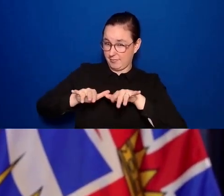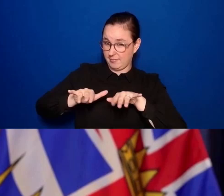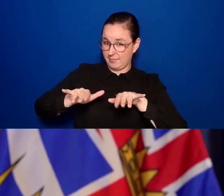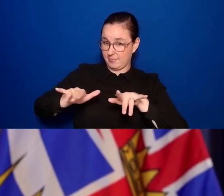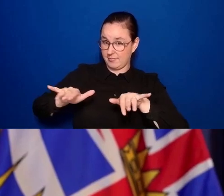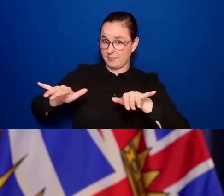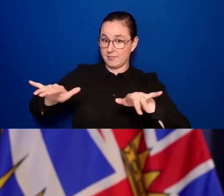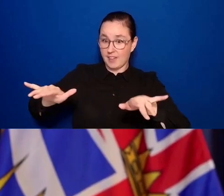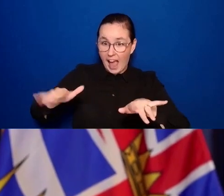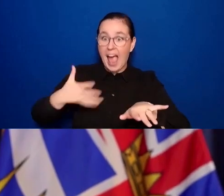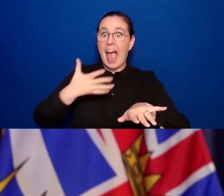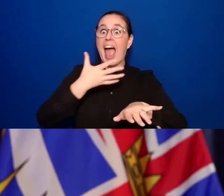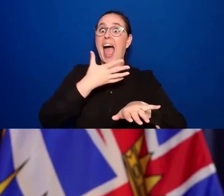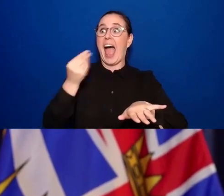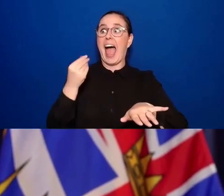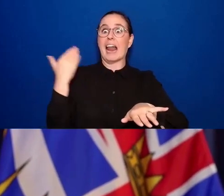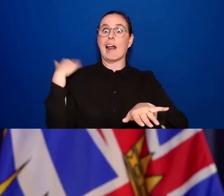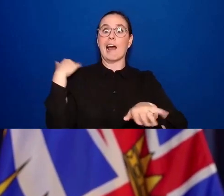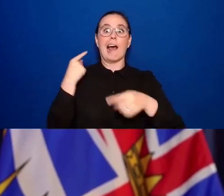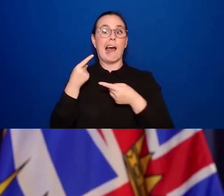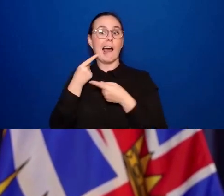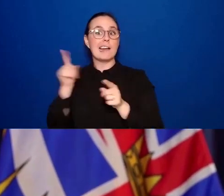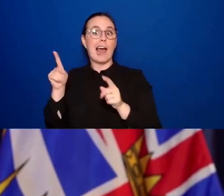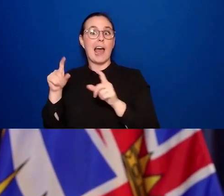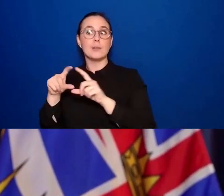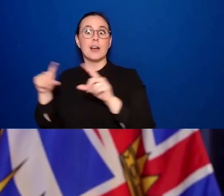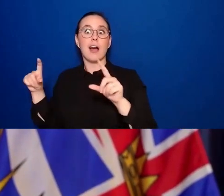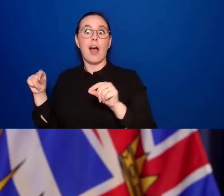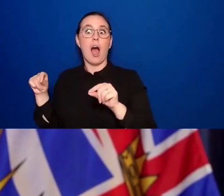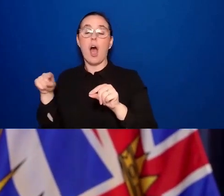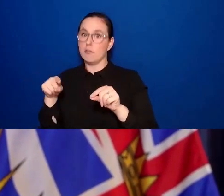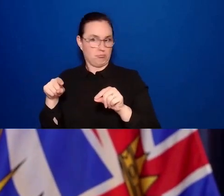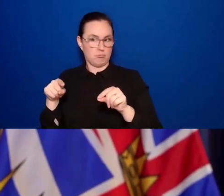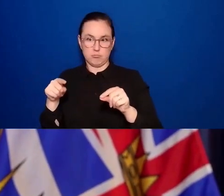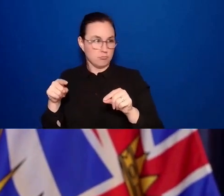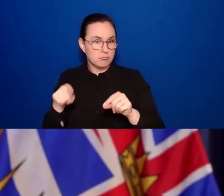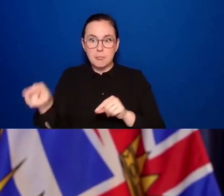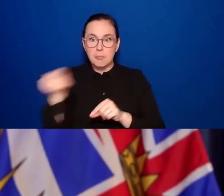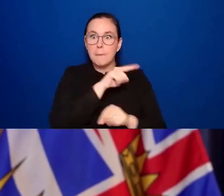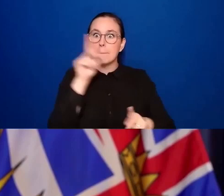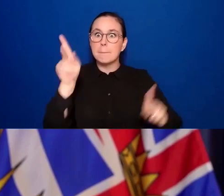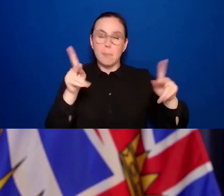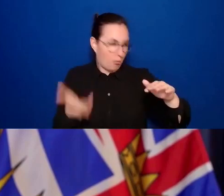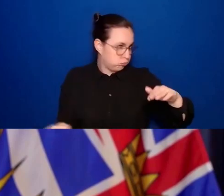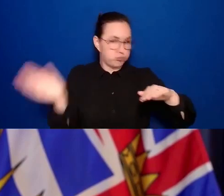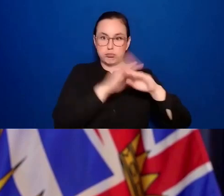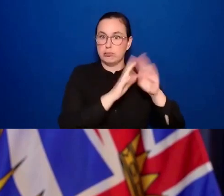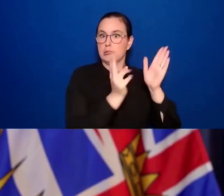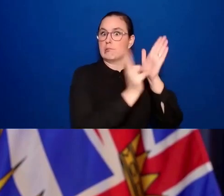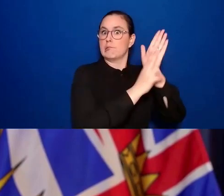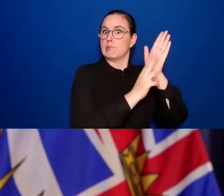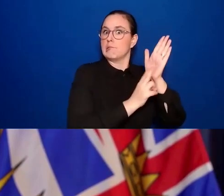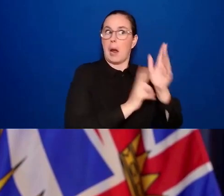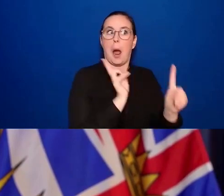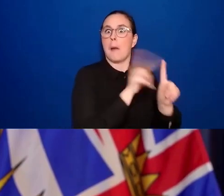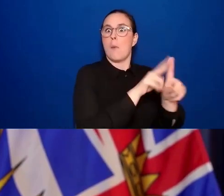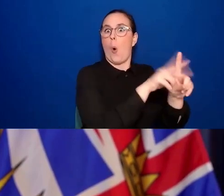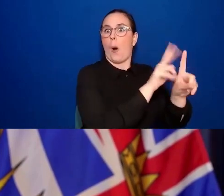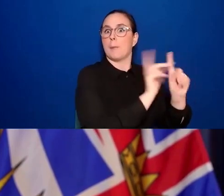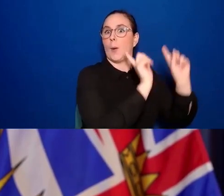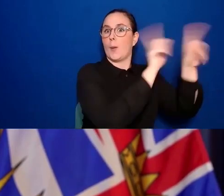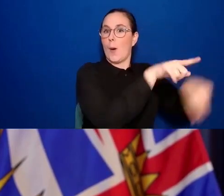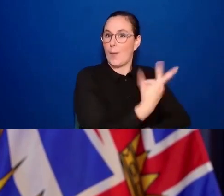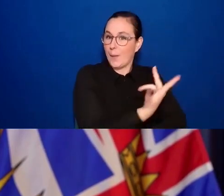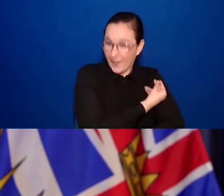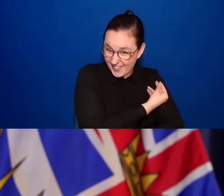have received their first And I want to note who's been leading the way. Leading the way are those aged